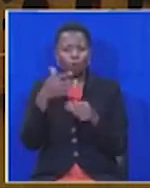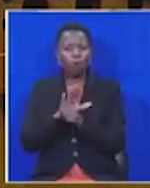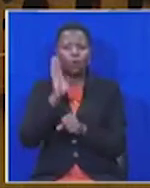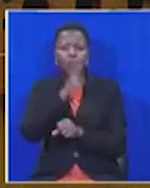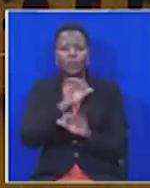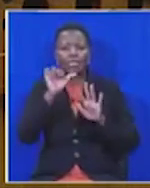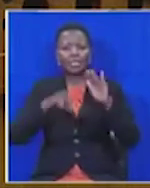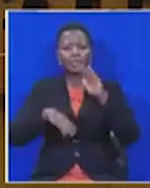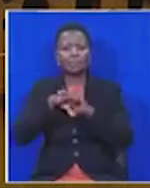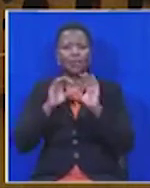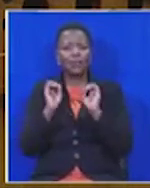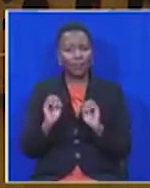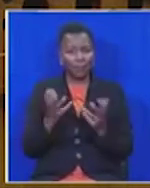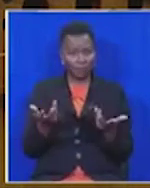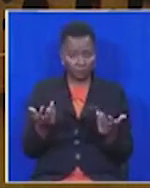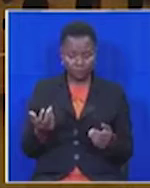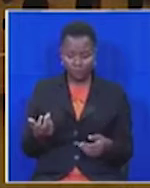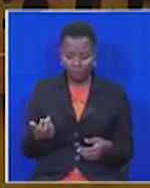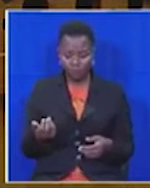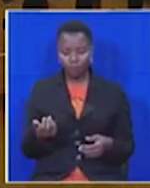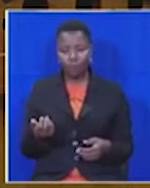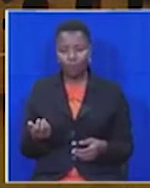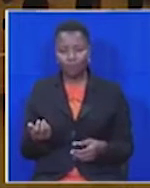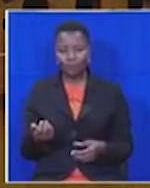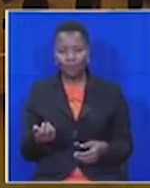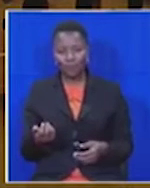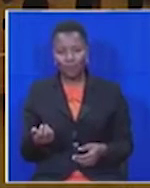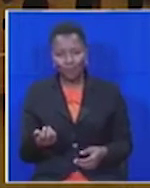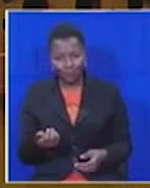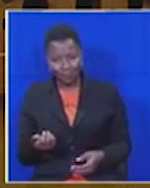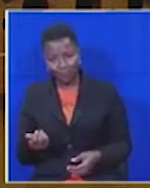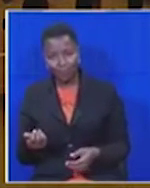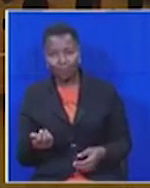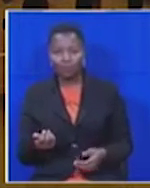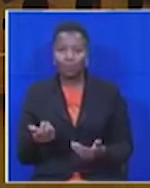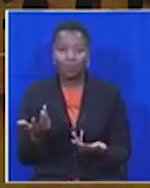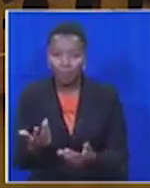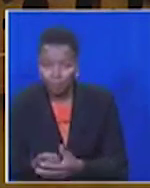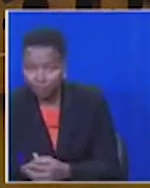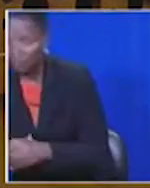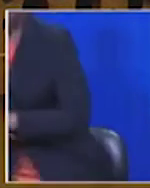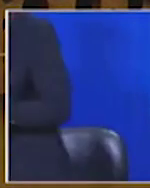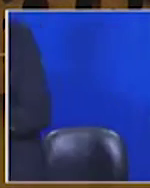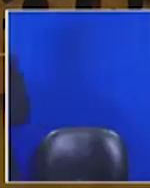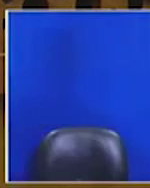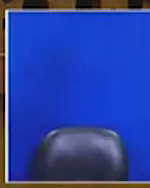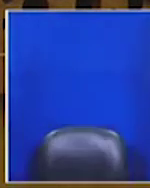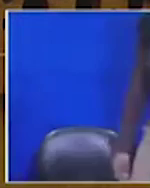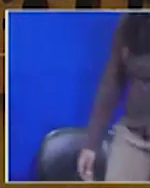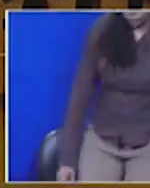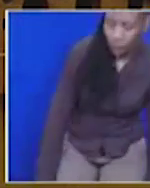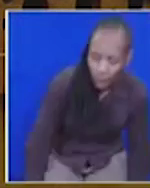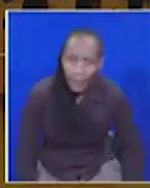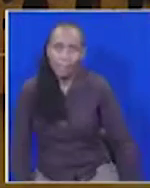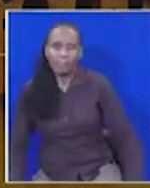members that responded. But I think, Honourable Speaker, there is a concept of parliamentary officers. Now, I